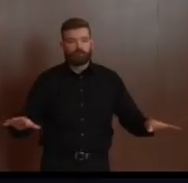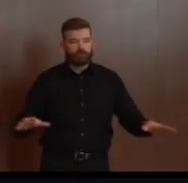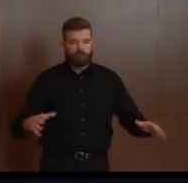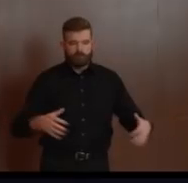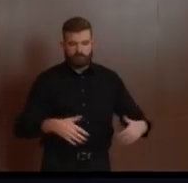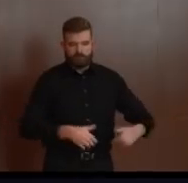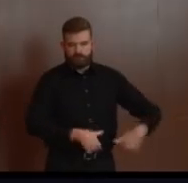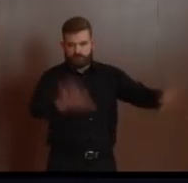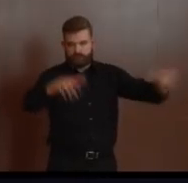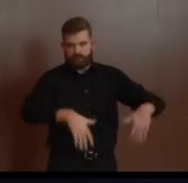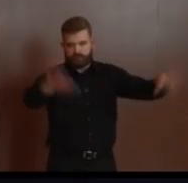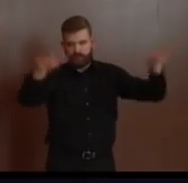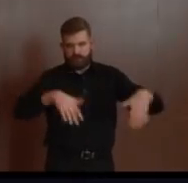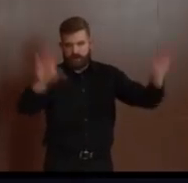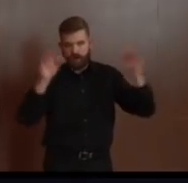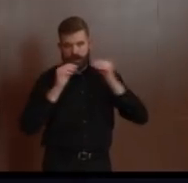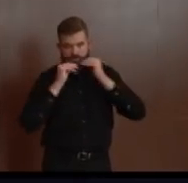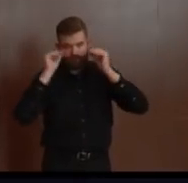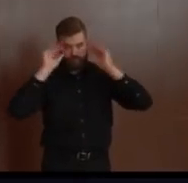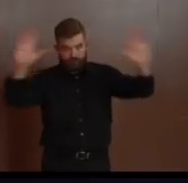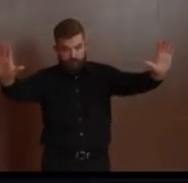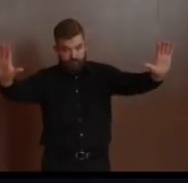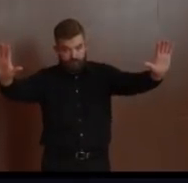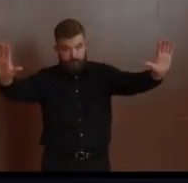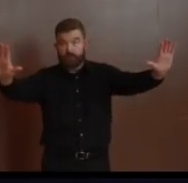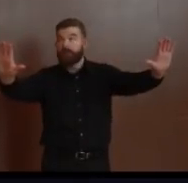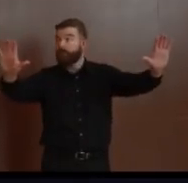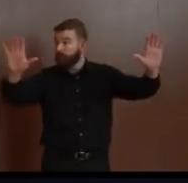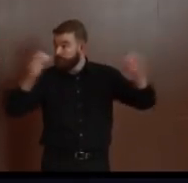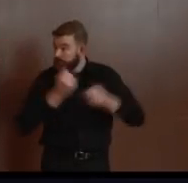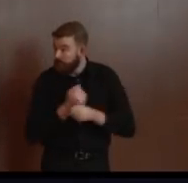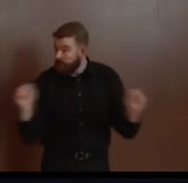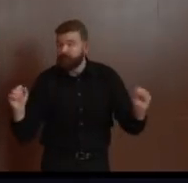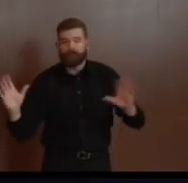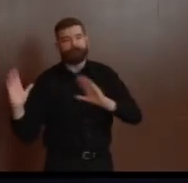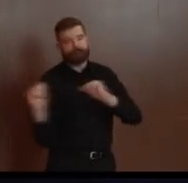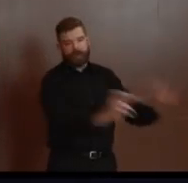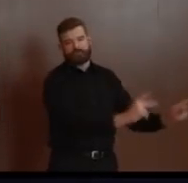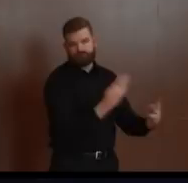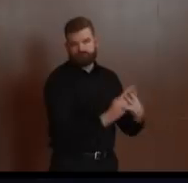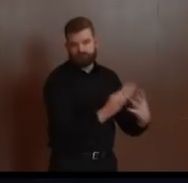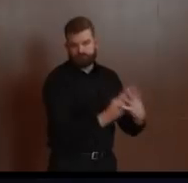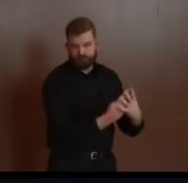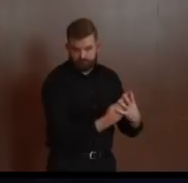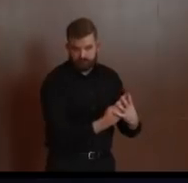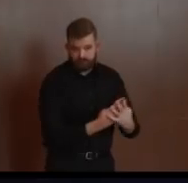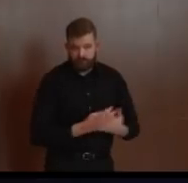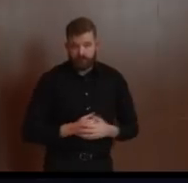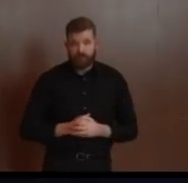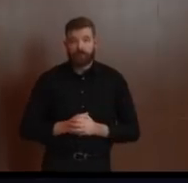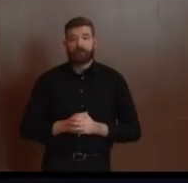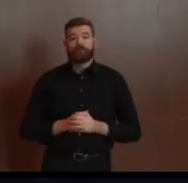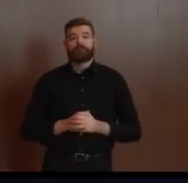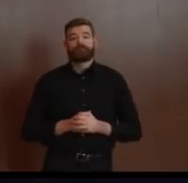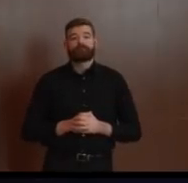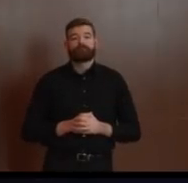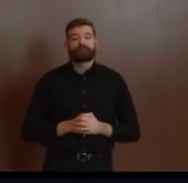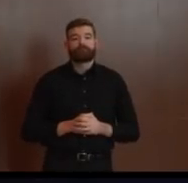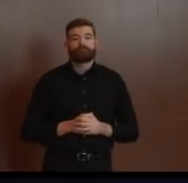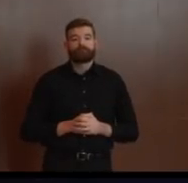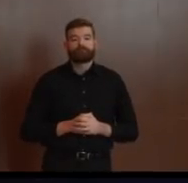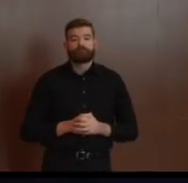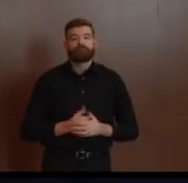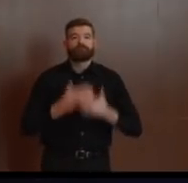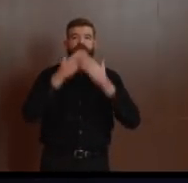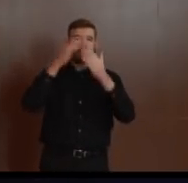county jail sentences. So I want to thank the 21 county prosecutors who have joined us in this effort. I want to thank the Supreme Court and Chief Justice Rabner for